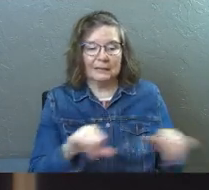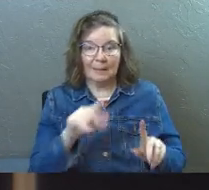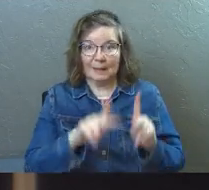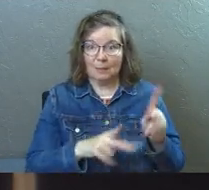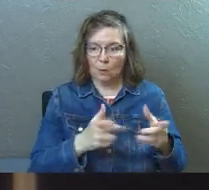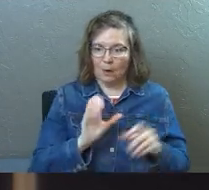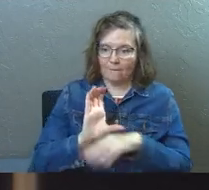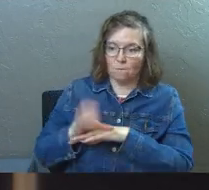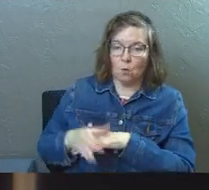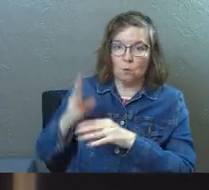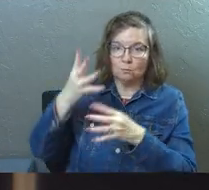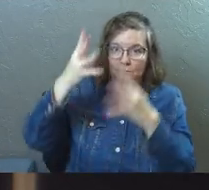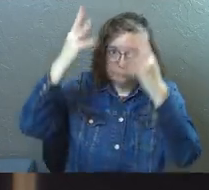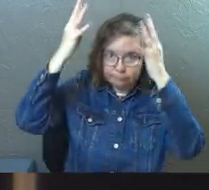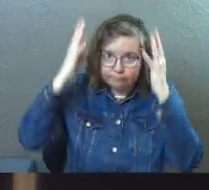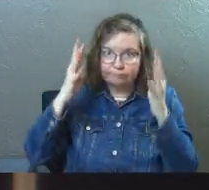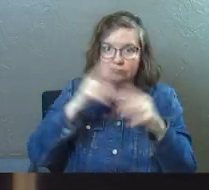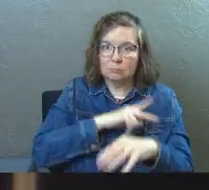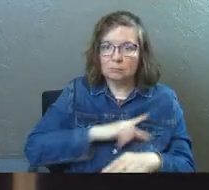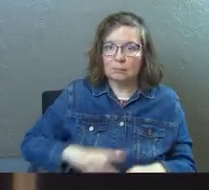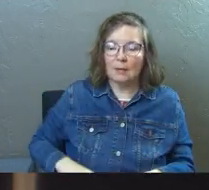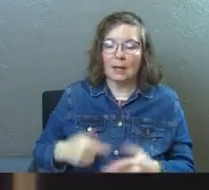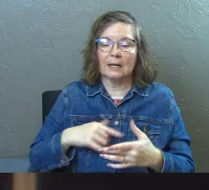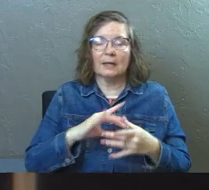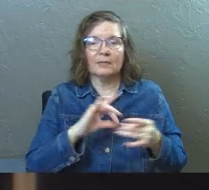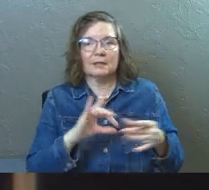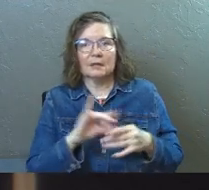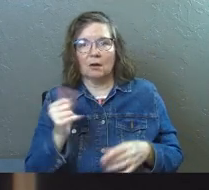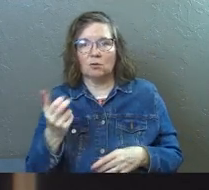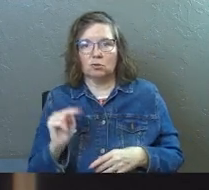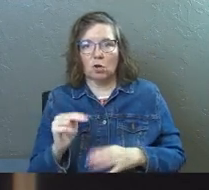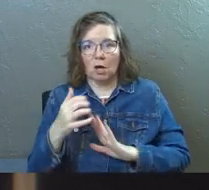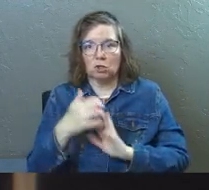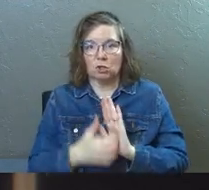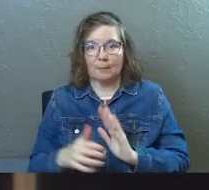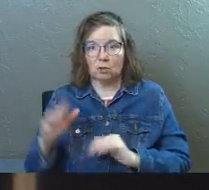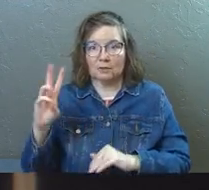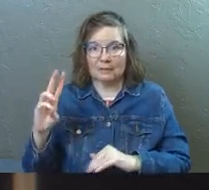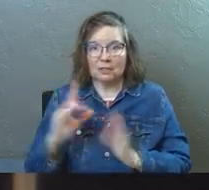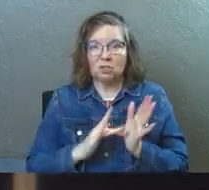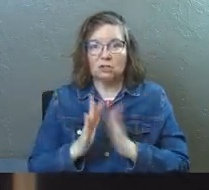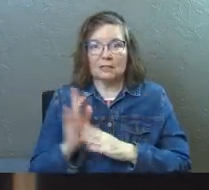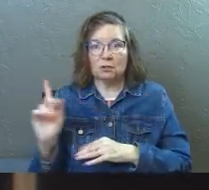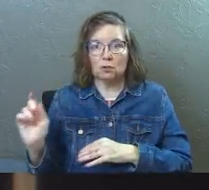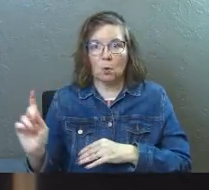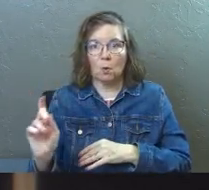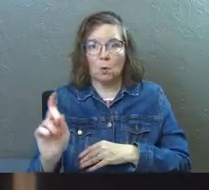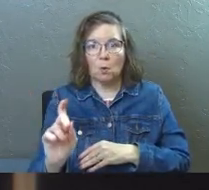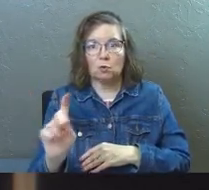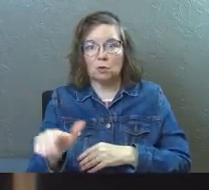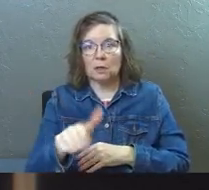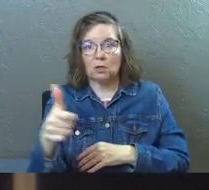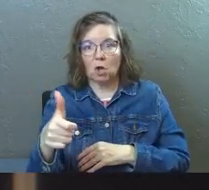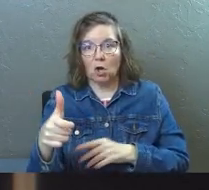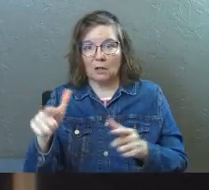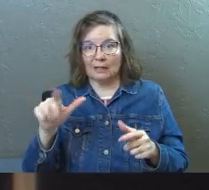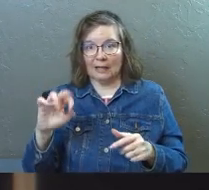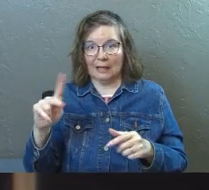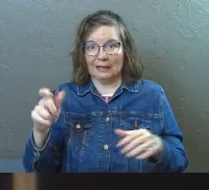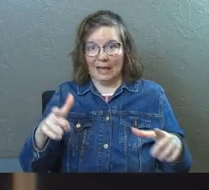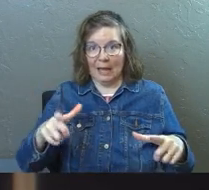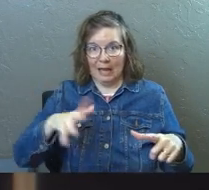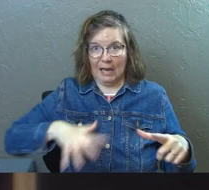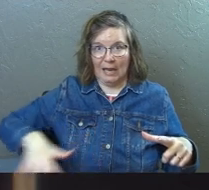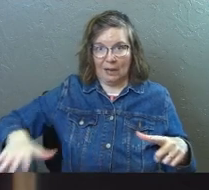trying to make him king. And in the text, this is John chapter six is where we're going. Jesus goes to the other side of a lake